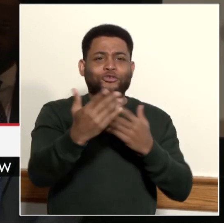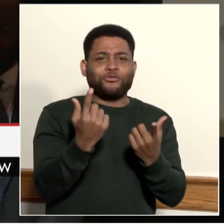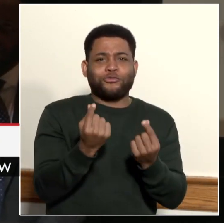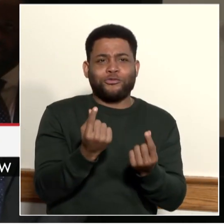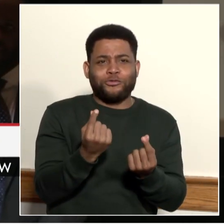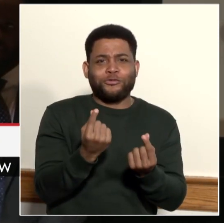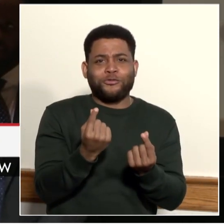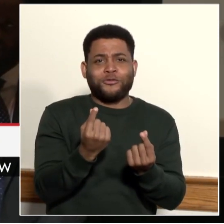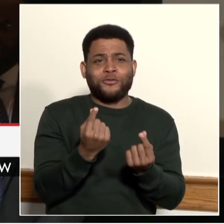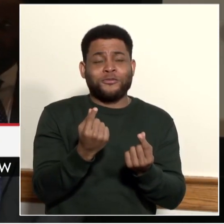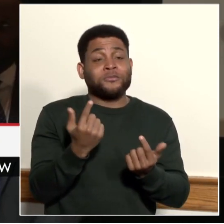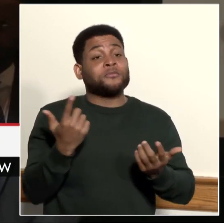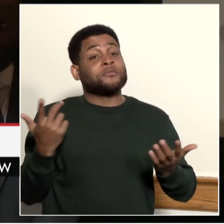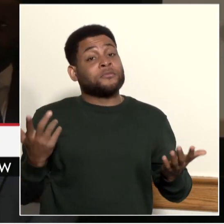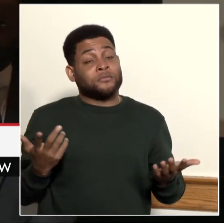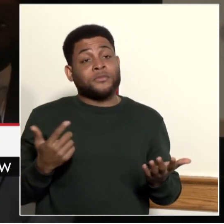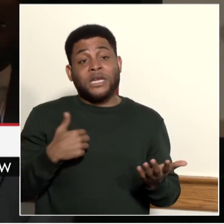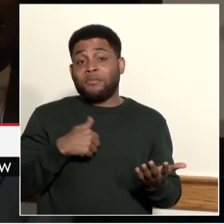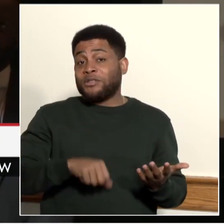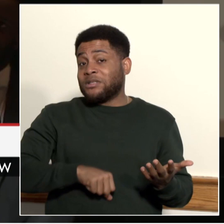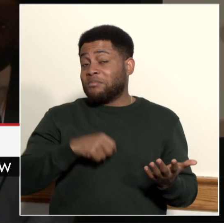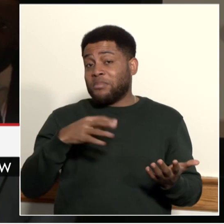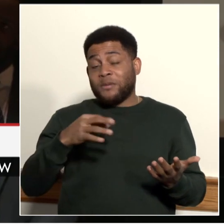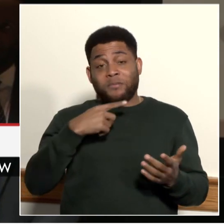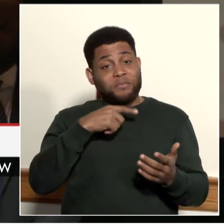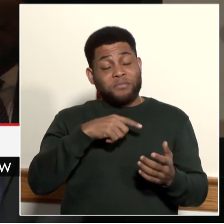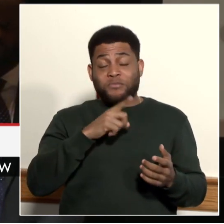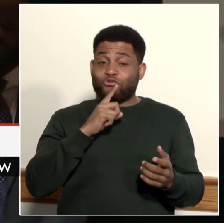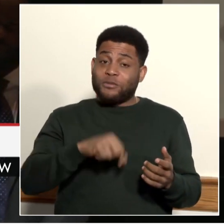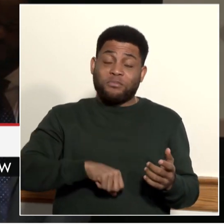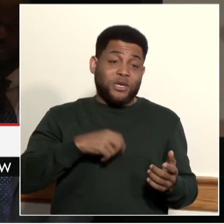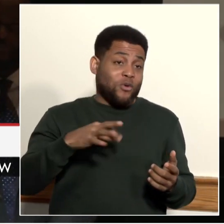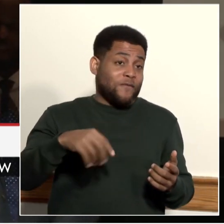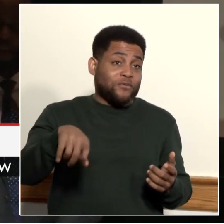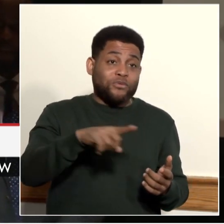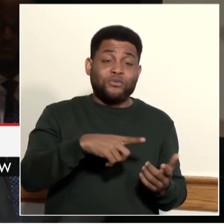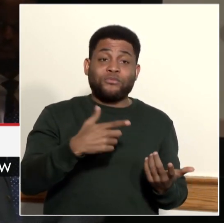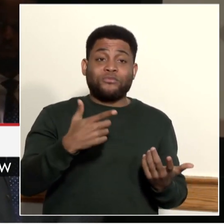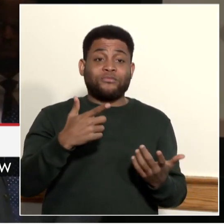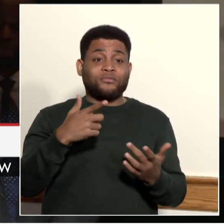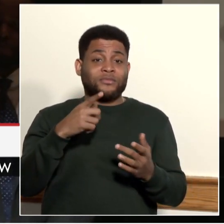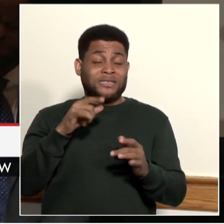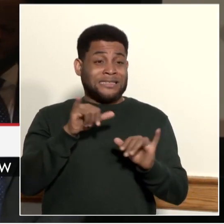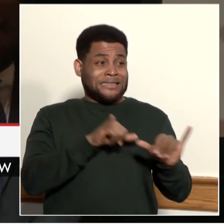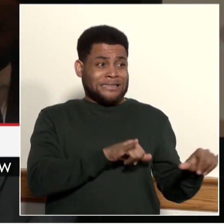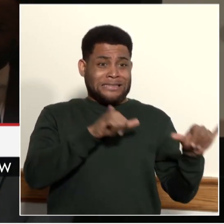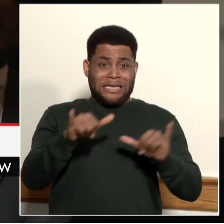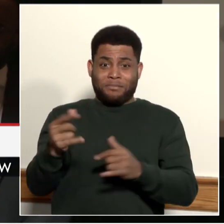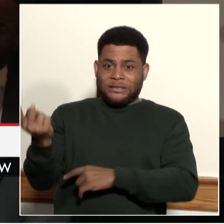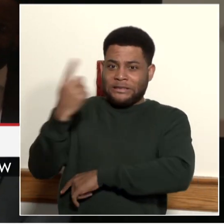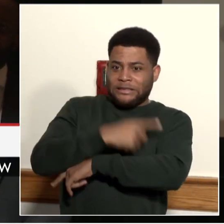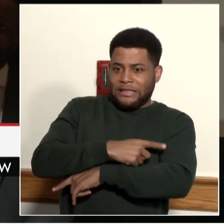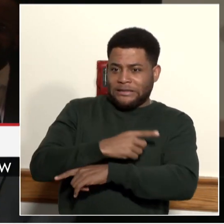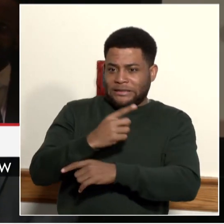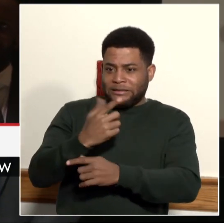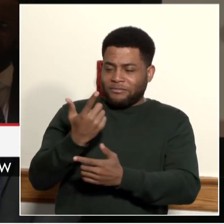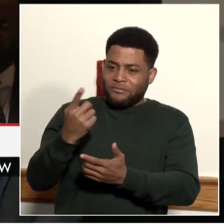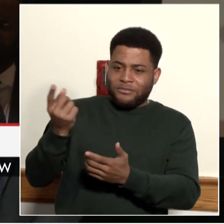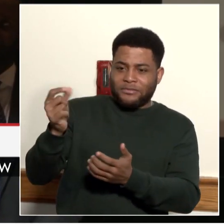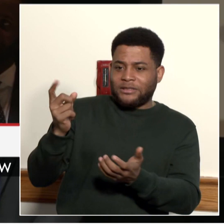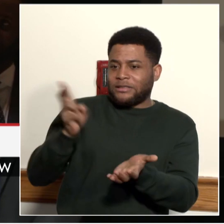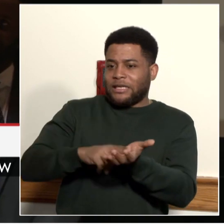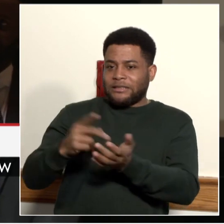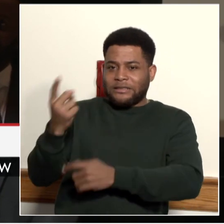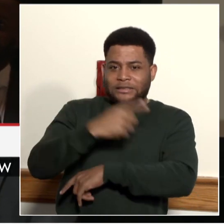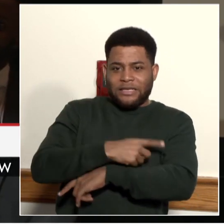really proud that you have taken the opportunity here to do the same as students are thinking about what's next as they transition into high